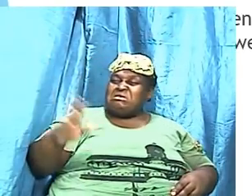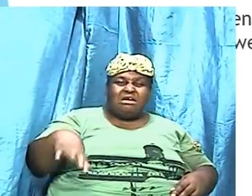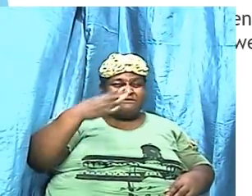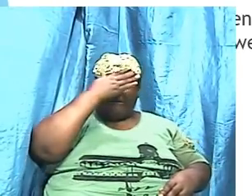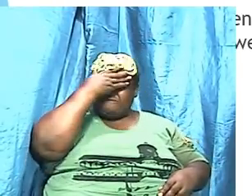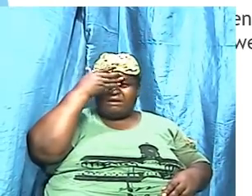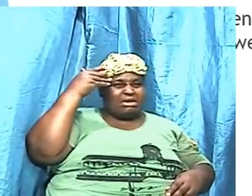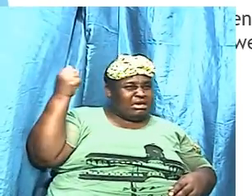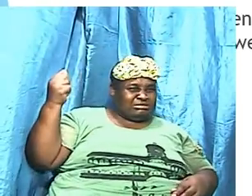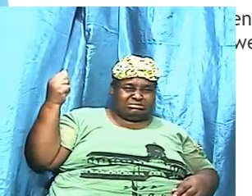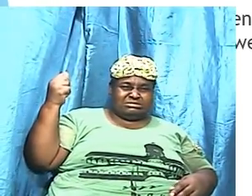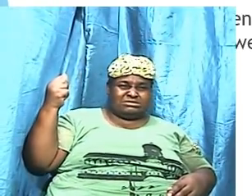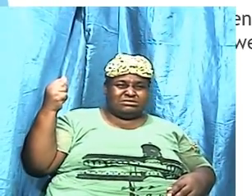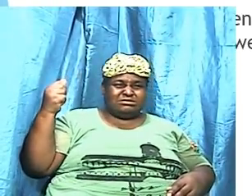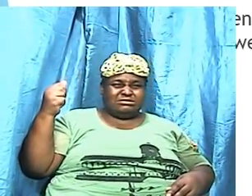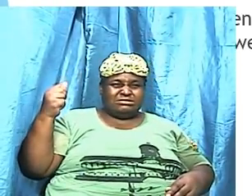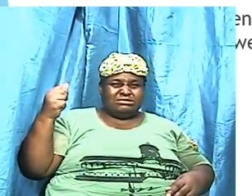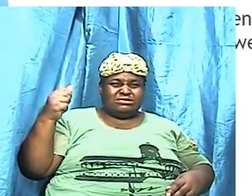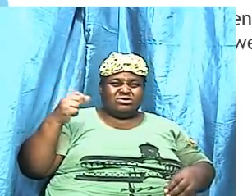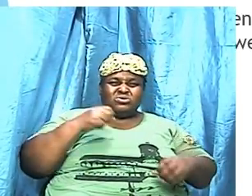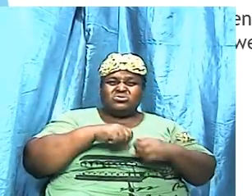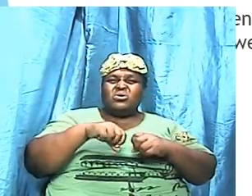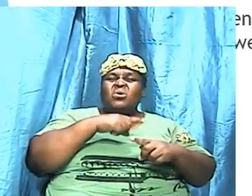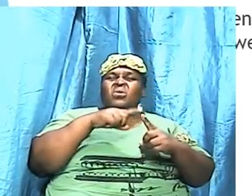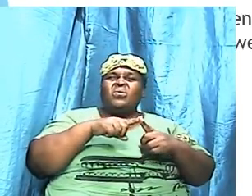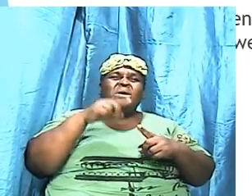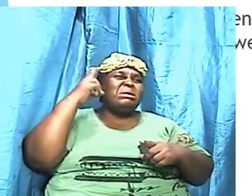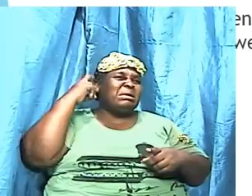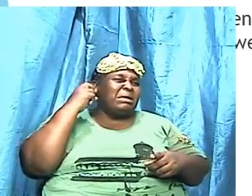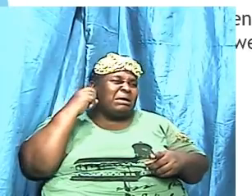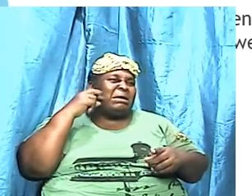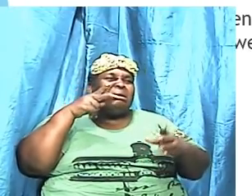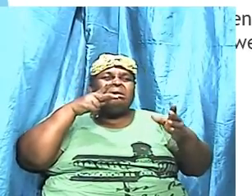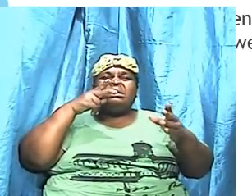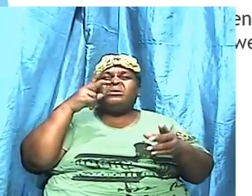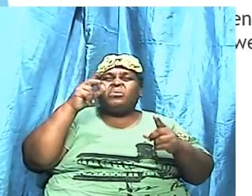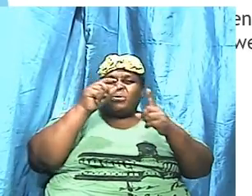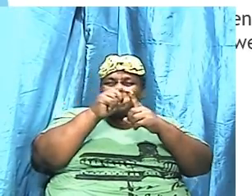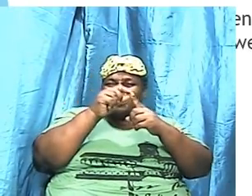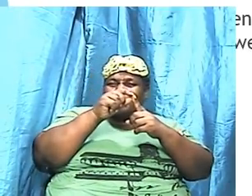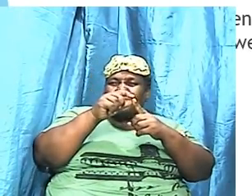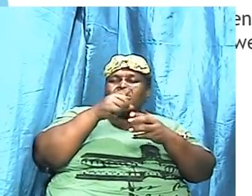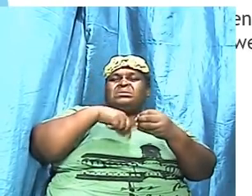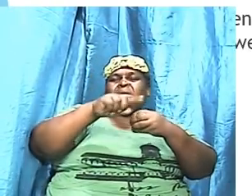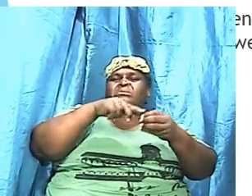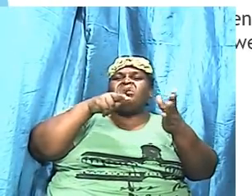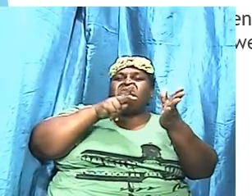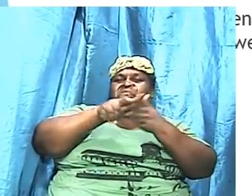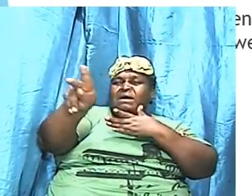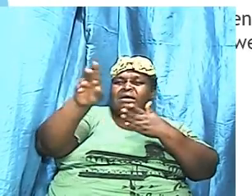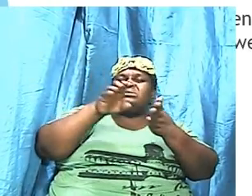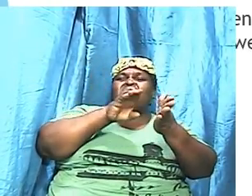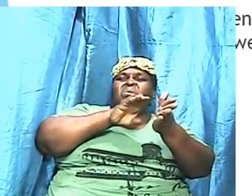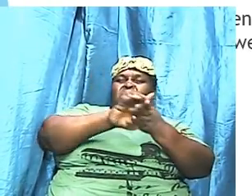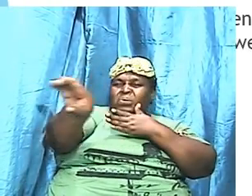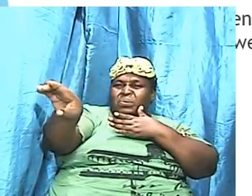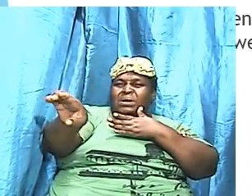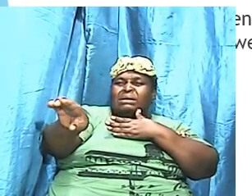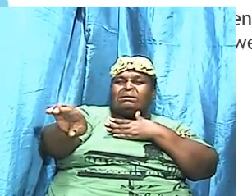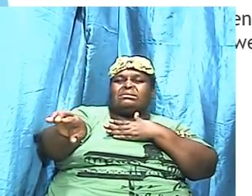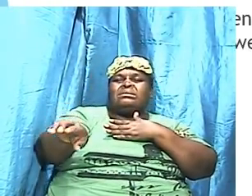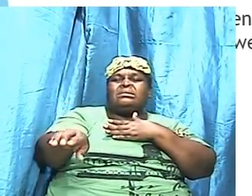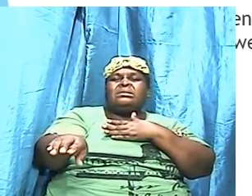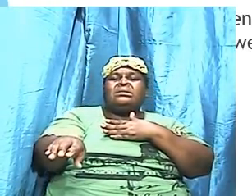So when we hear about words like violent and cruel and gruesome and